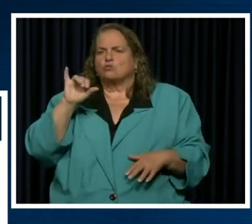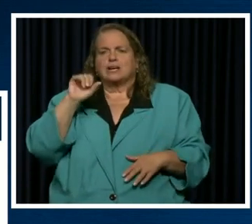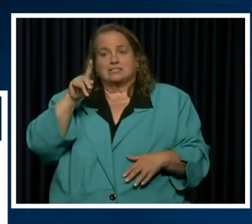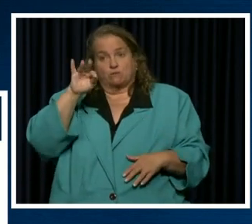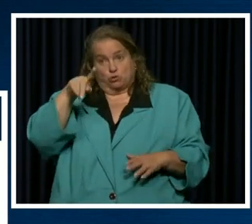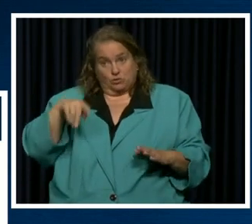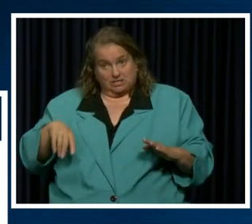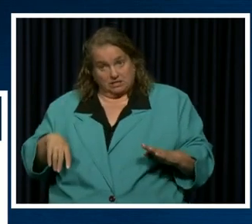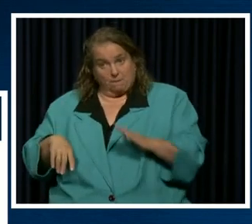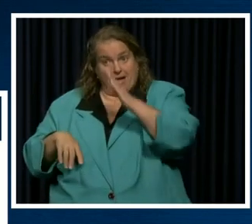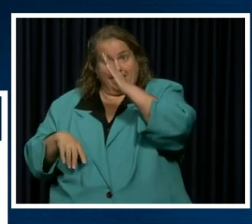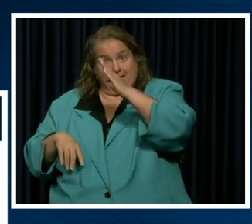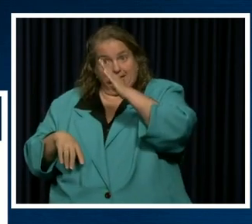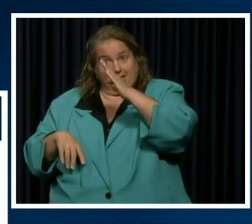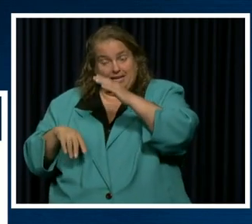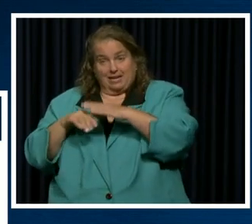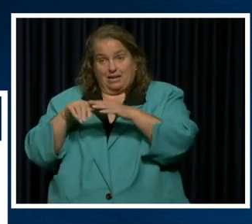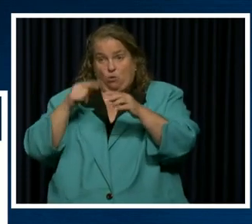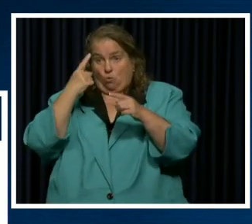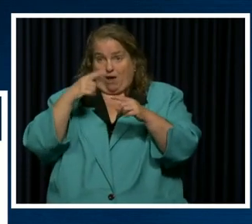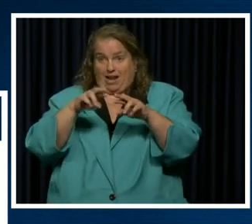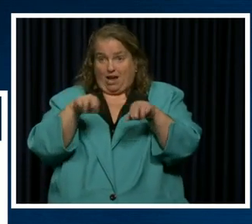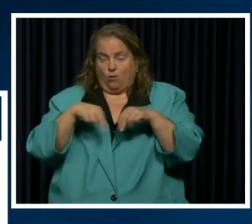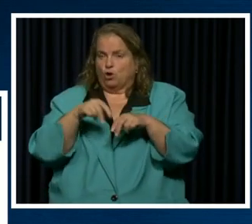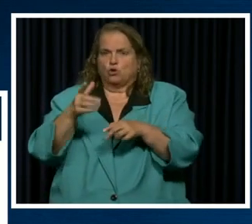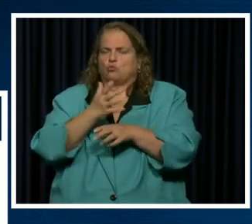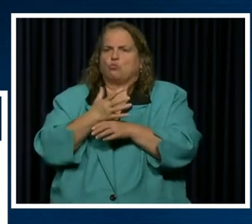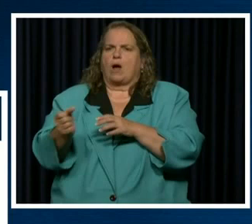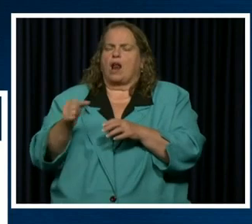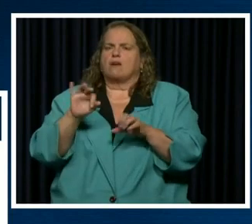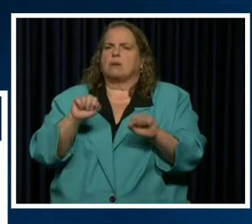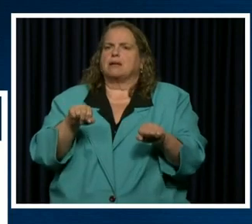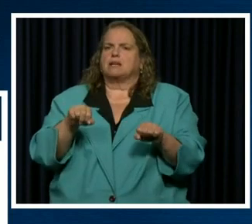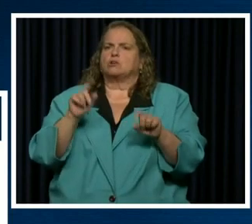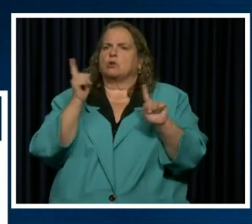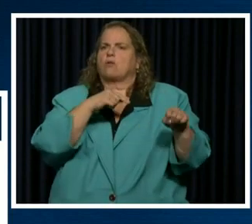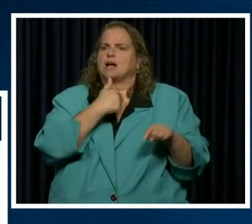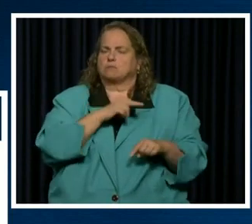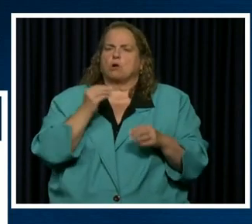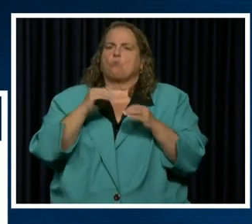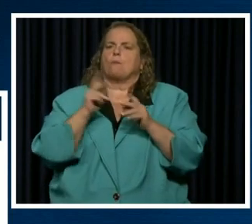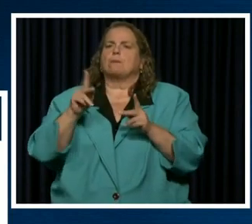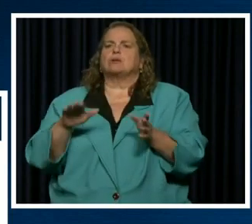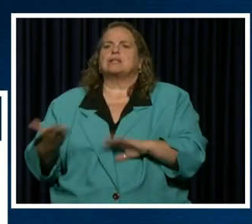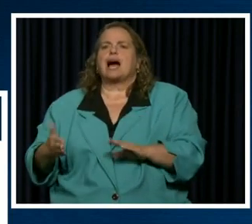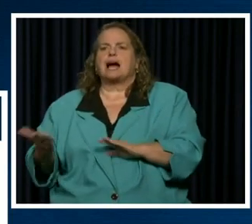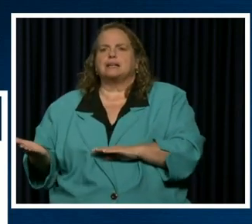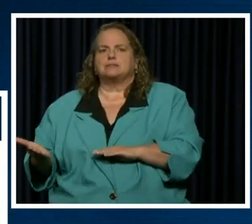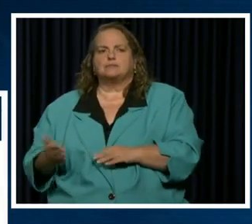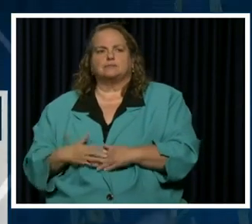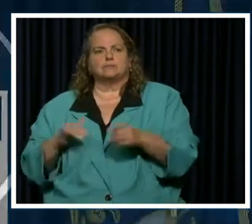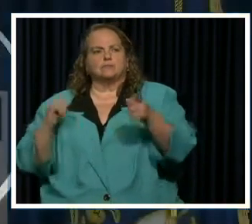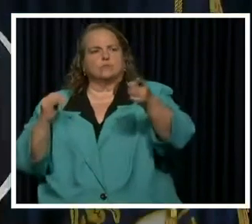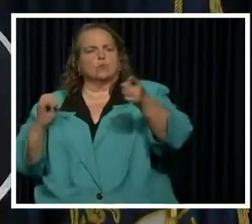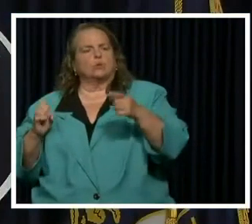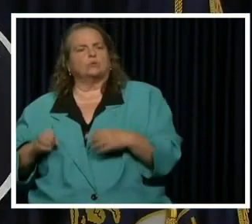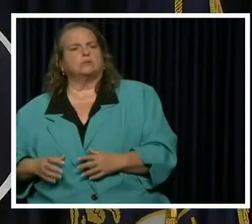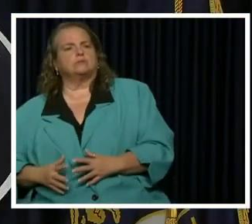in a region, you run out of capacity, more people die than than need to or should. Joe.